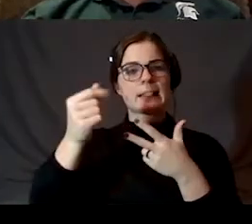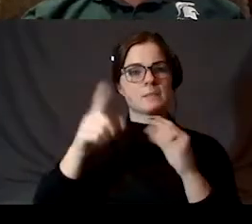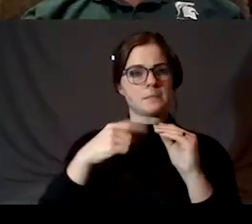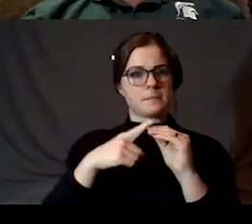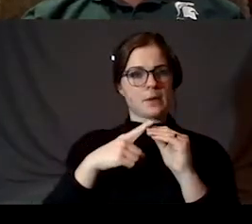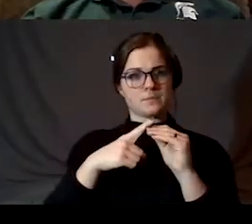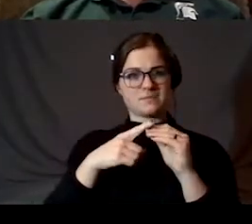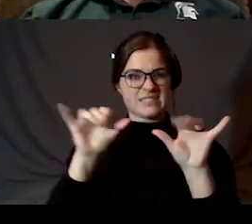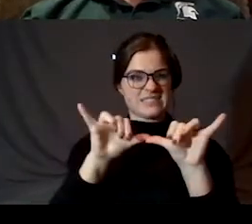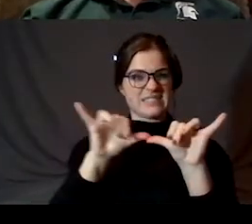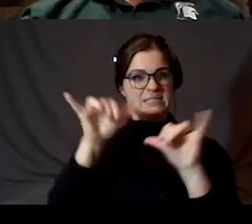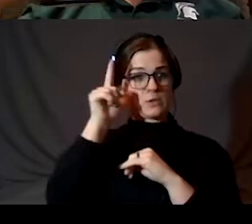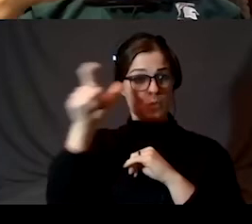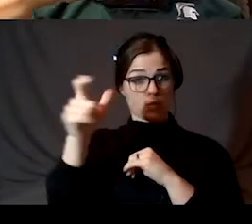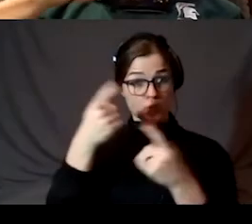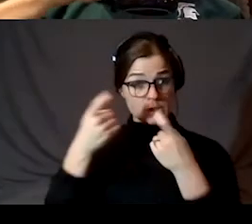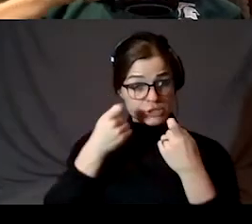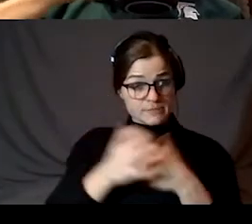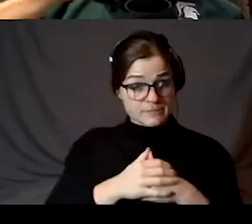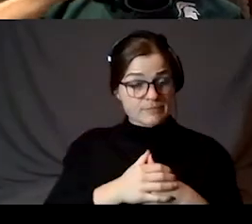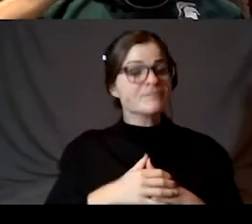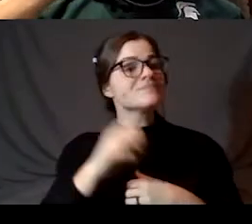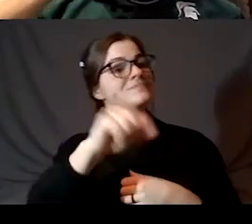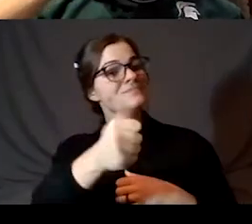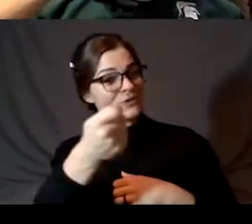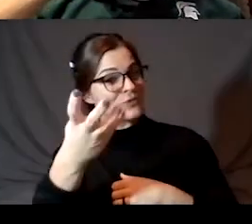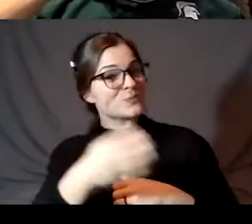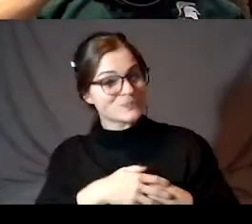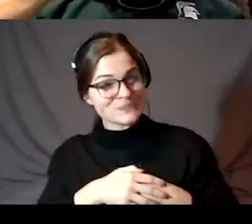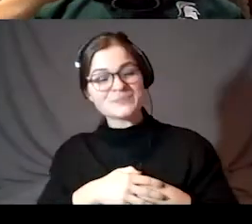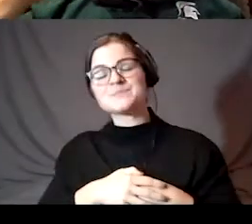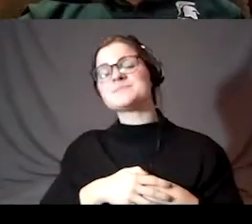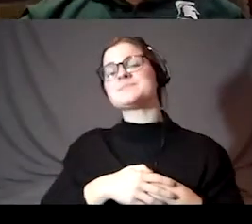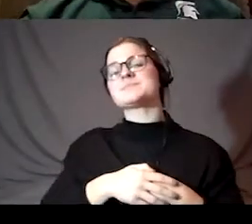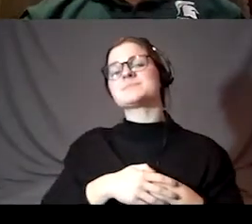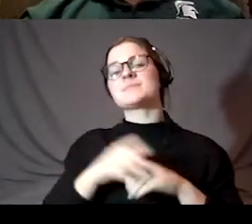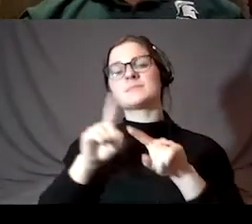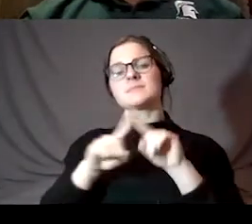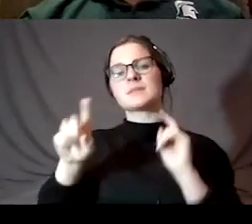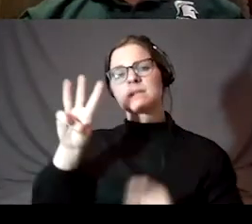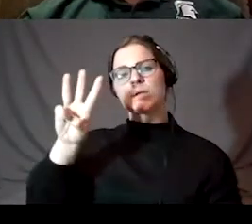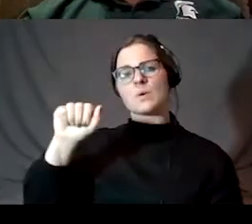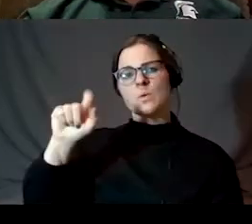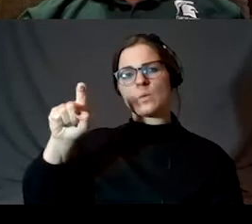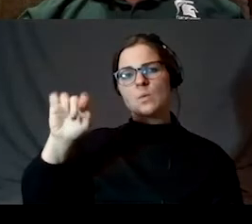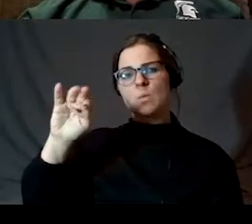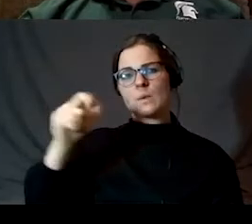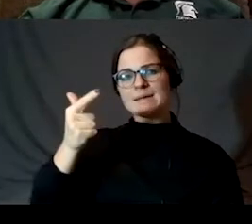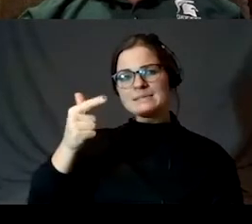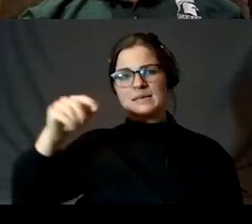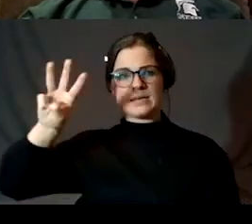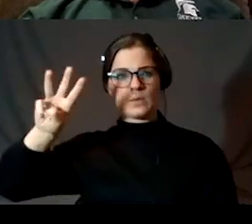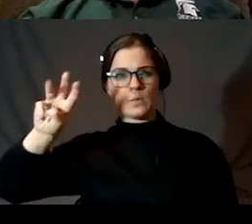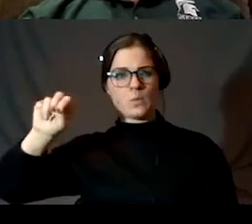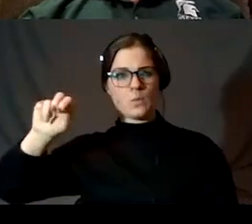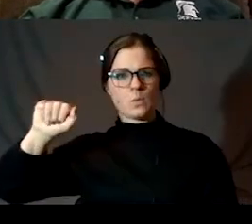size of the moon. Are there any questions? Yes, we have a few. What's the difference between a waxing and a waning moon? Ah,